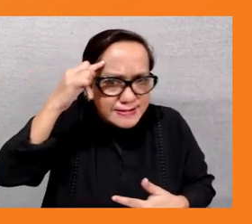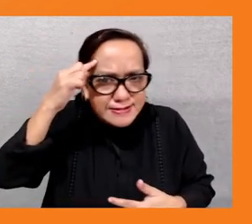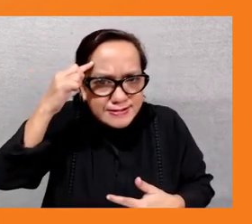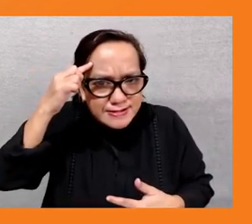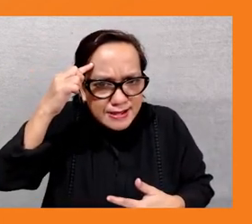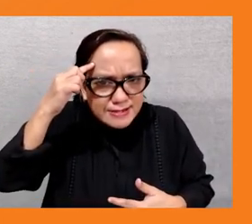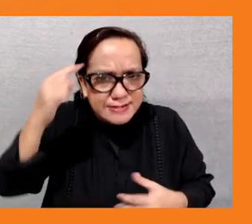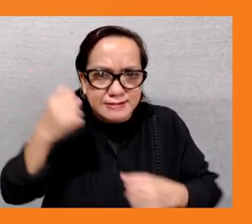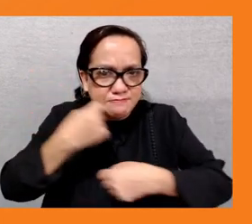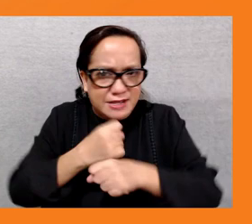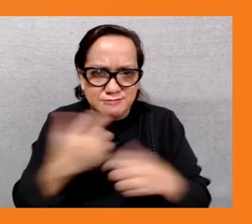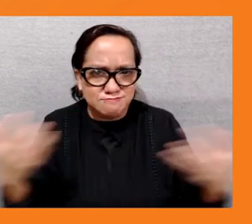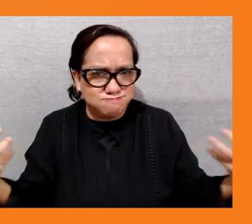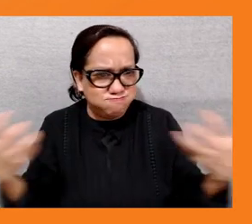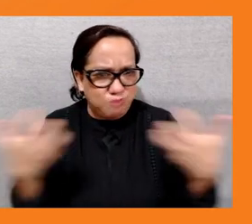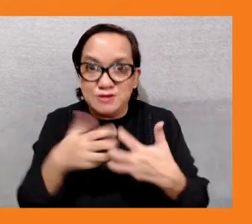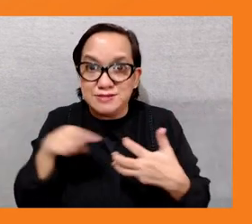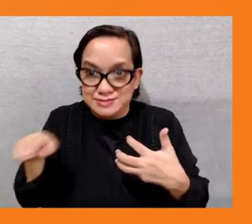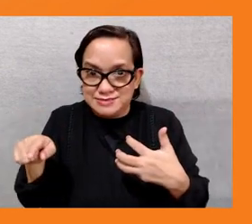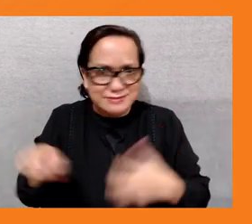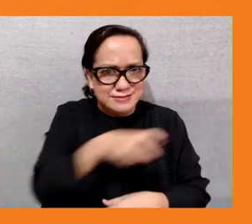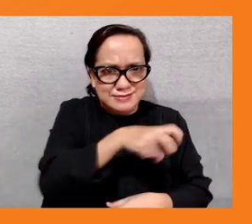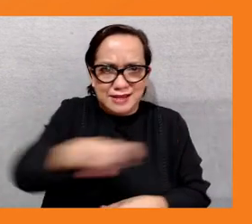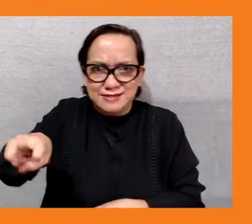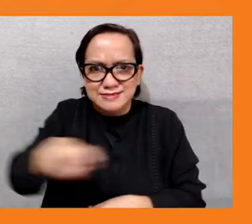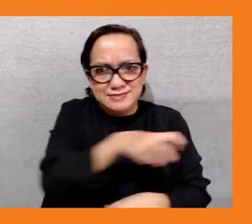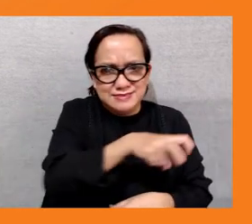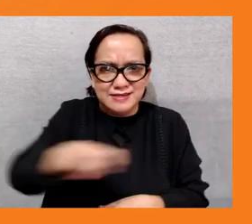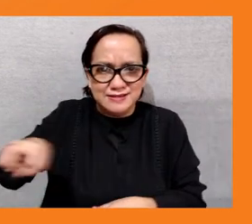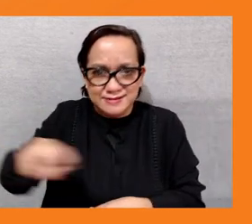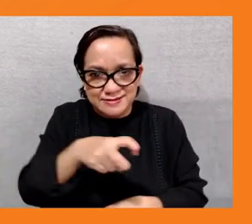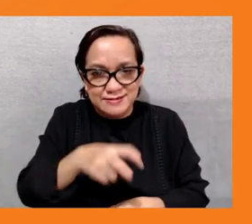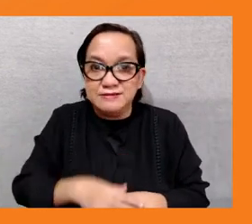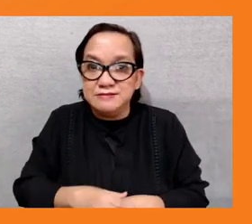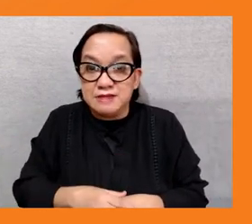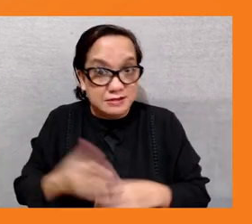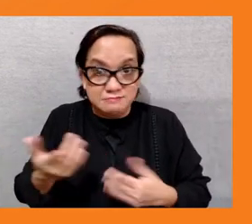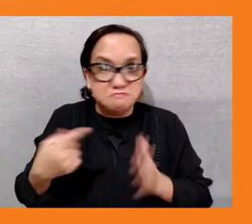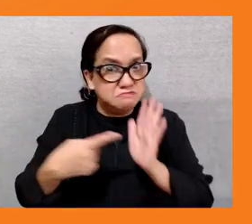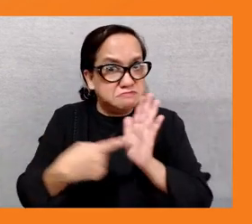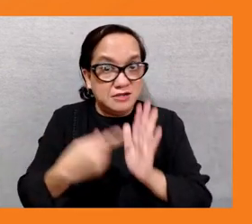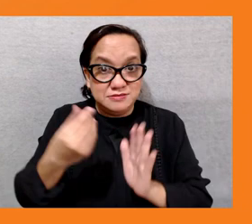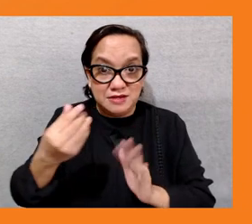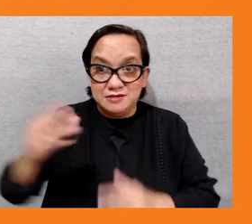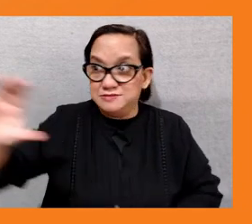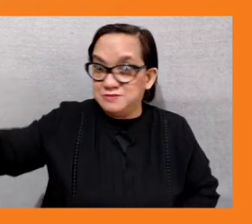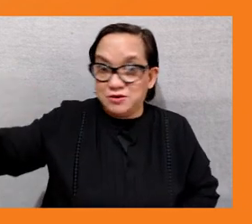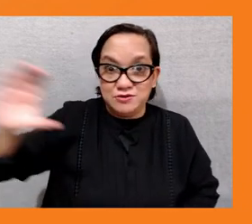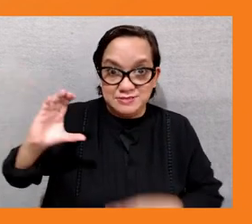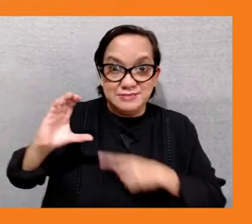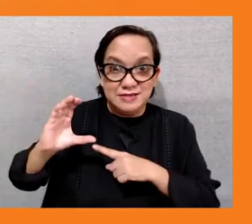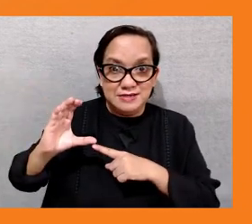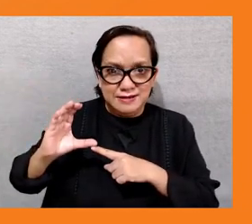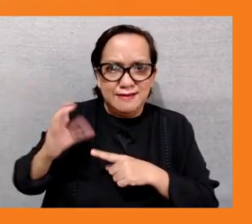investments in renewable energy infrastructure such as wind power installations they tend to benefit traditionally male